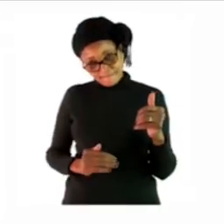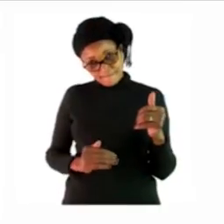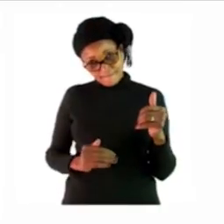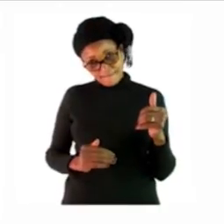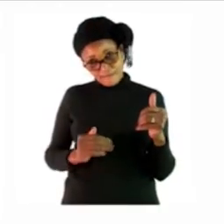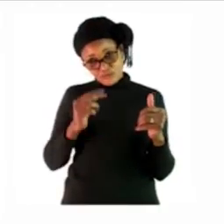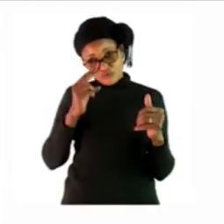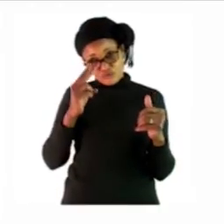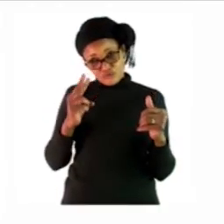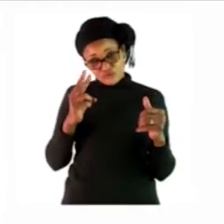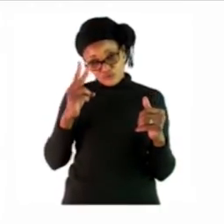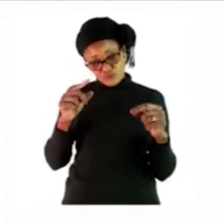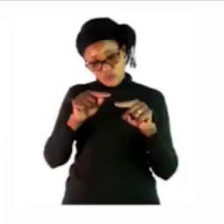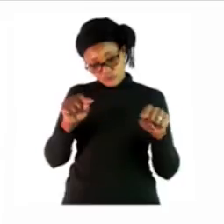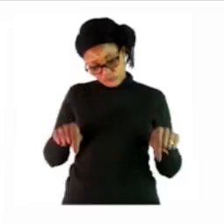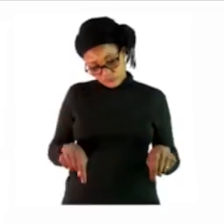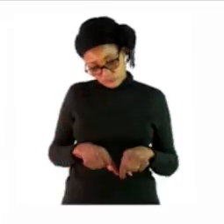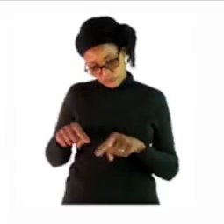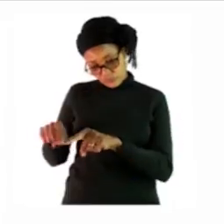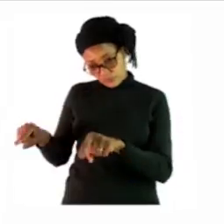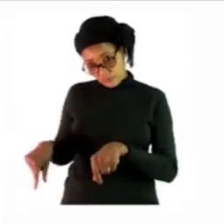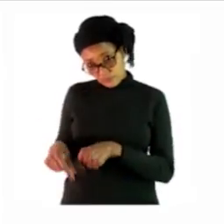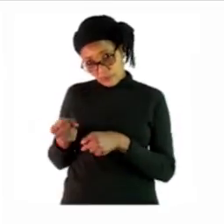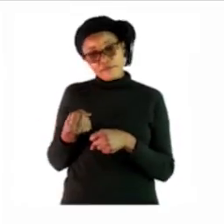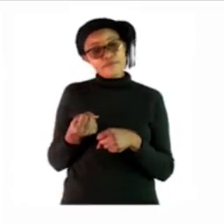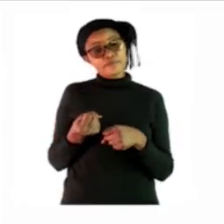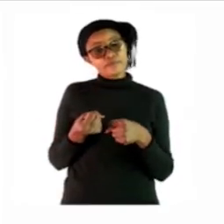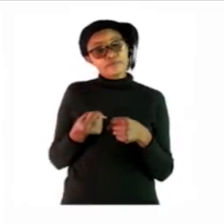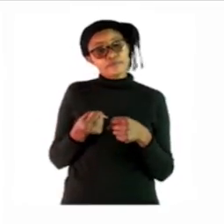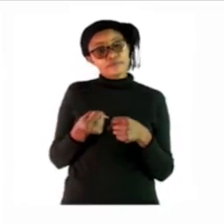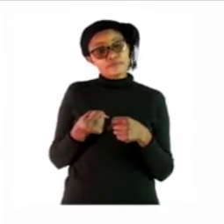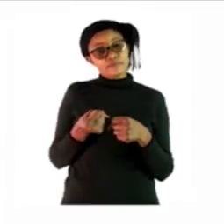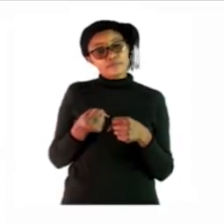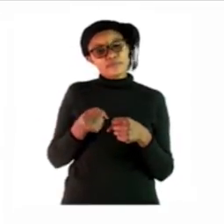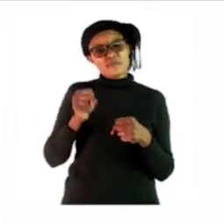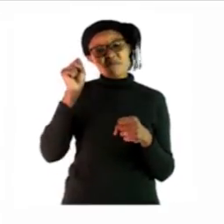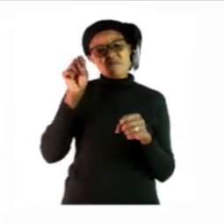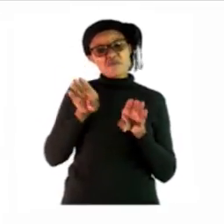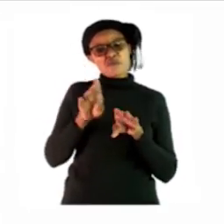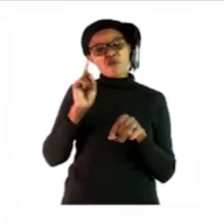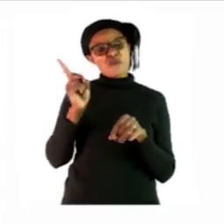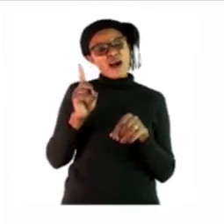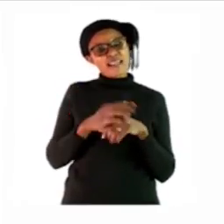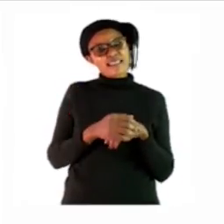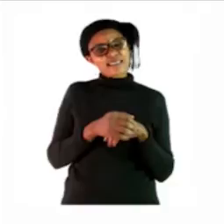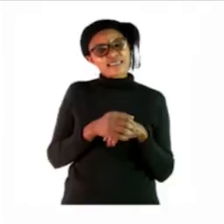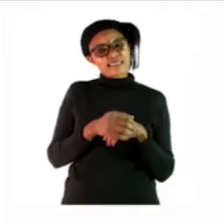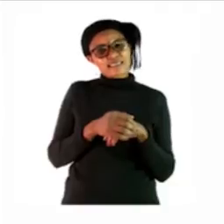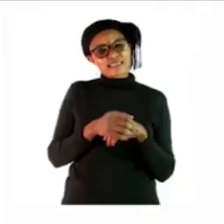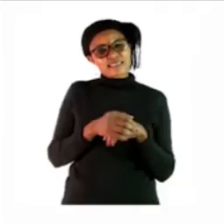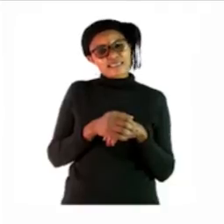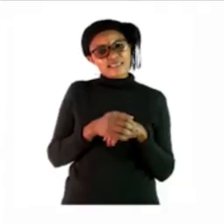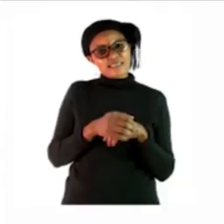boxes or two squares what must you do in that boxes let's